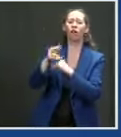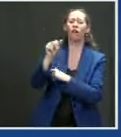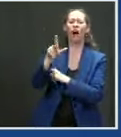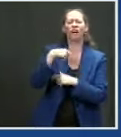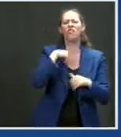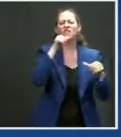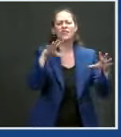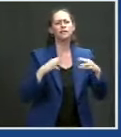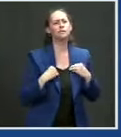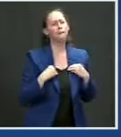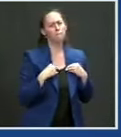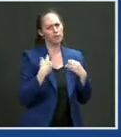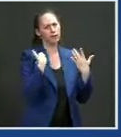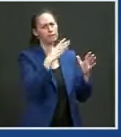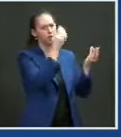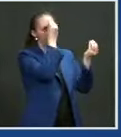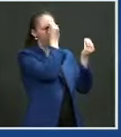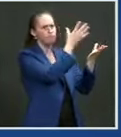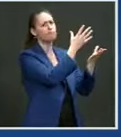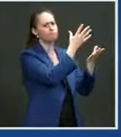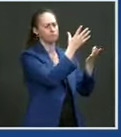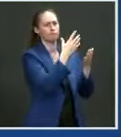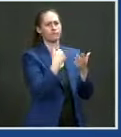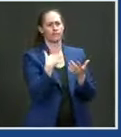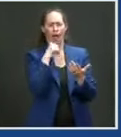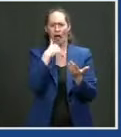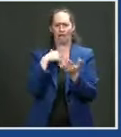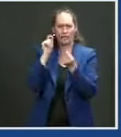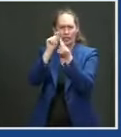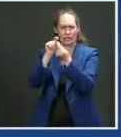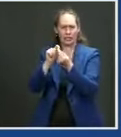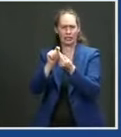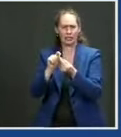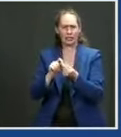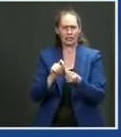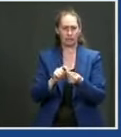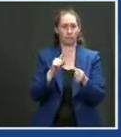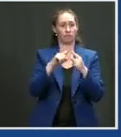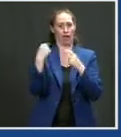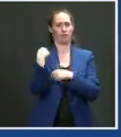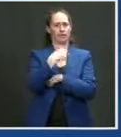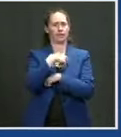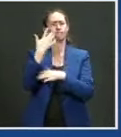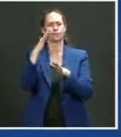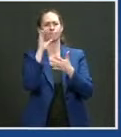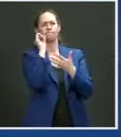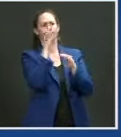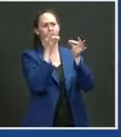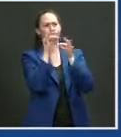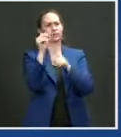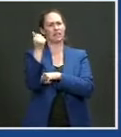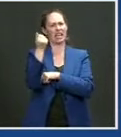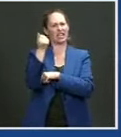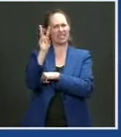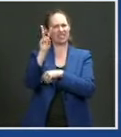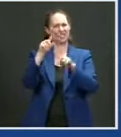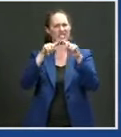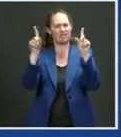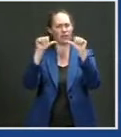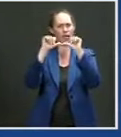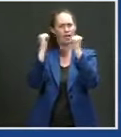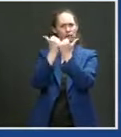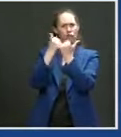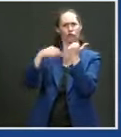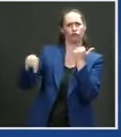mistaken, I don't have it in front of me, 16 specific entities, 16 defined as critical infrastructure